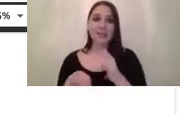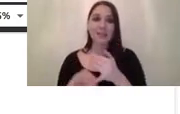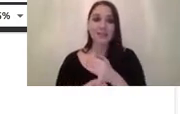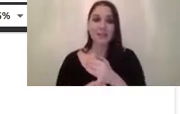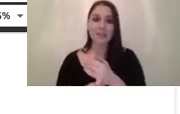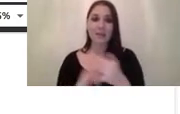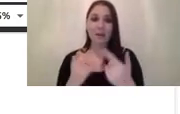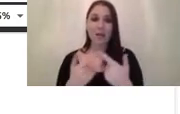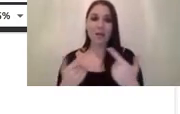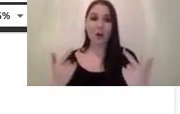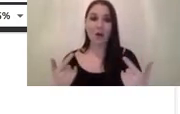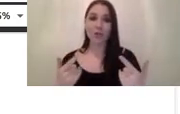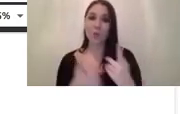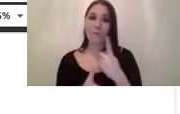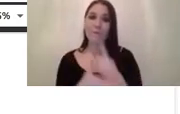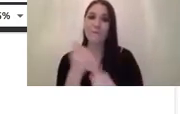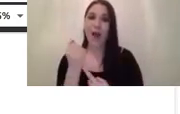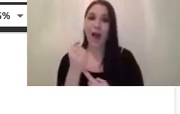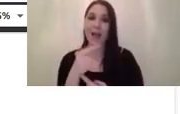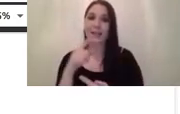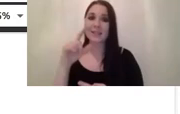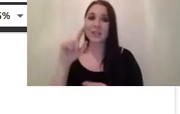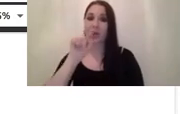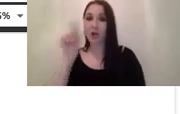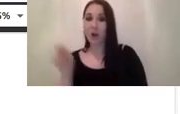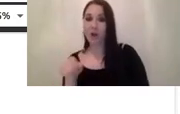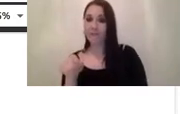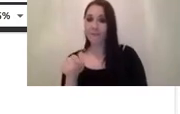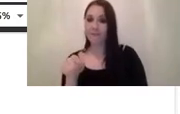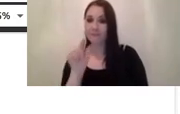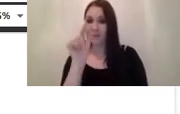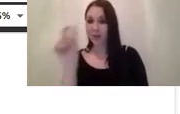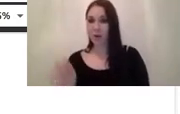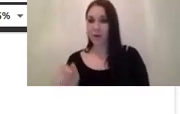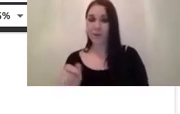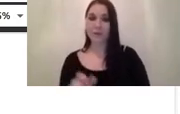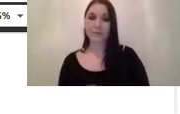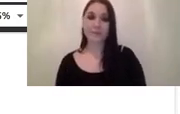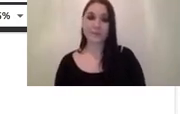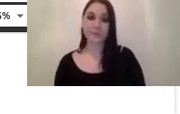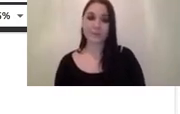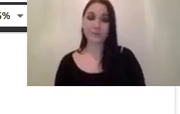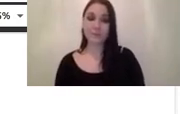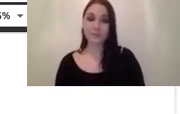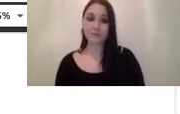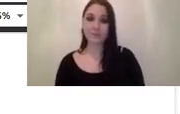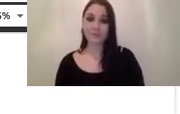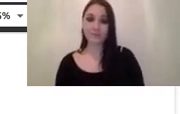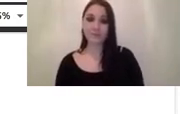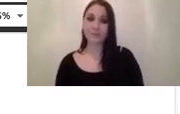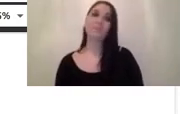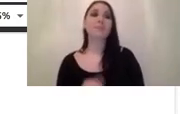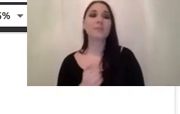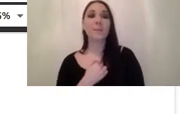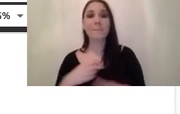curves like this you may find in the documentation of the lens from my point of view the two